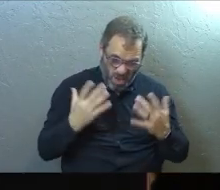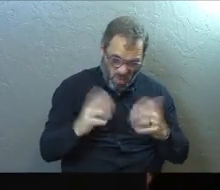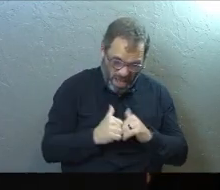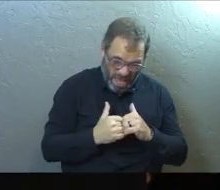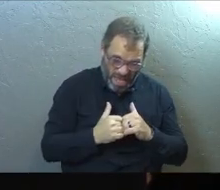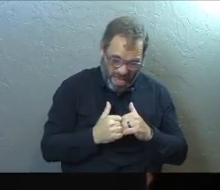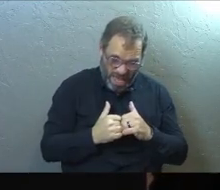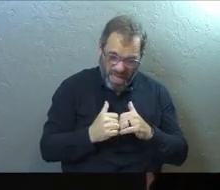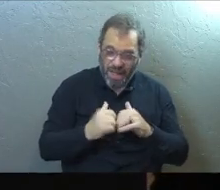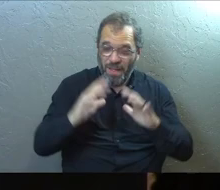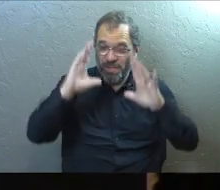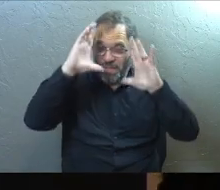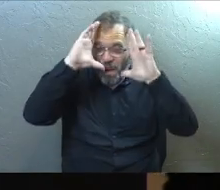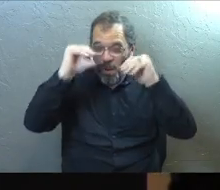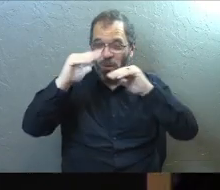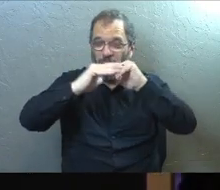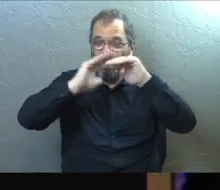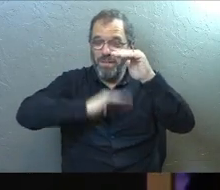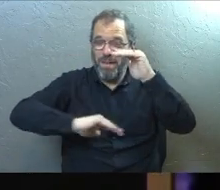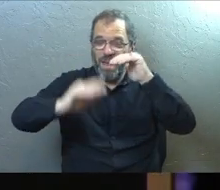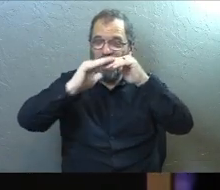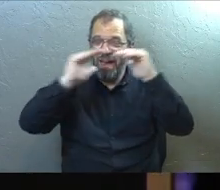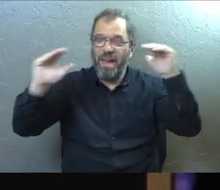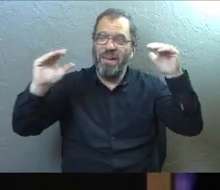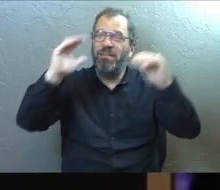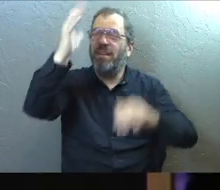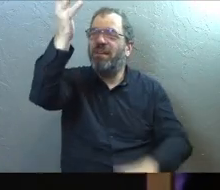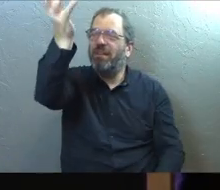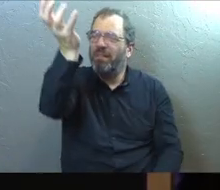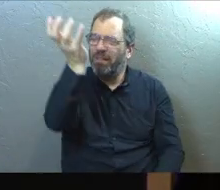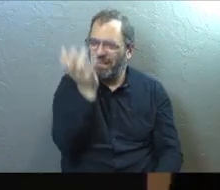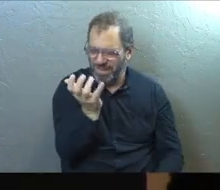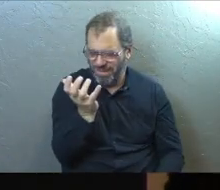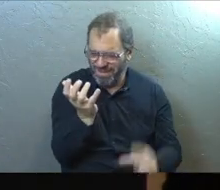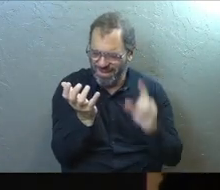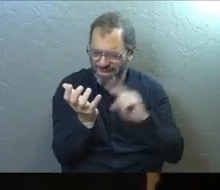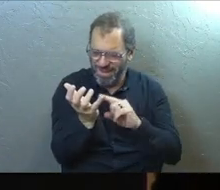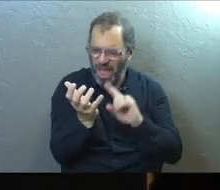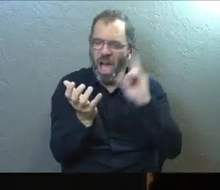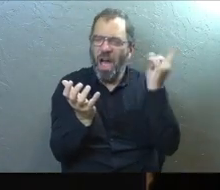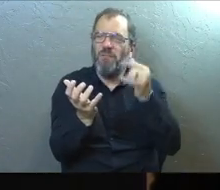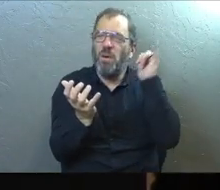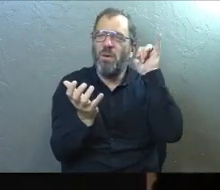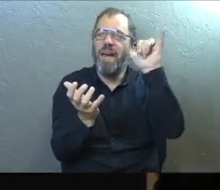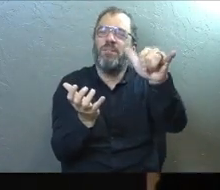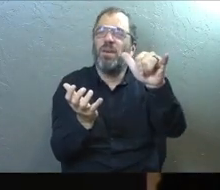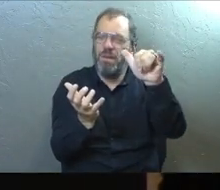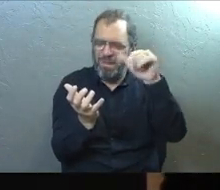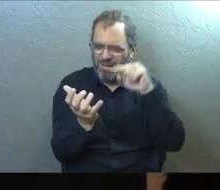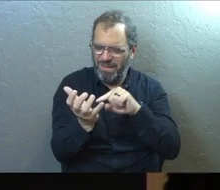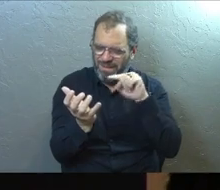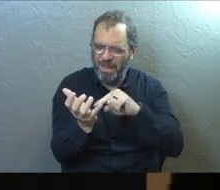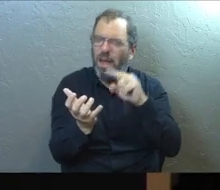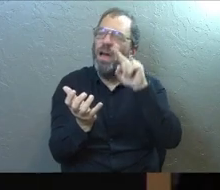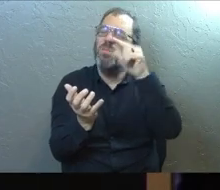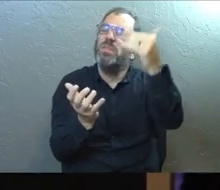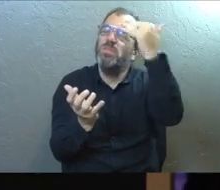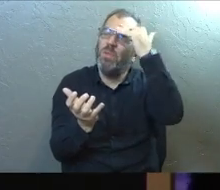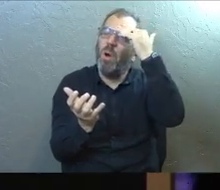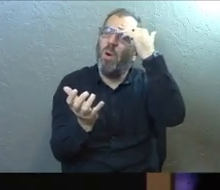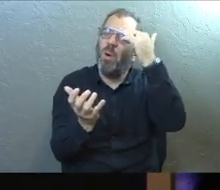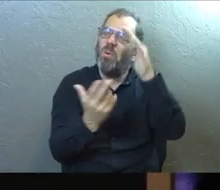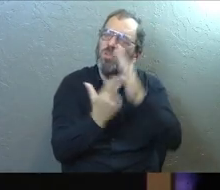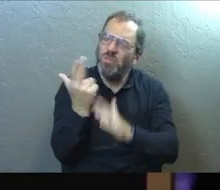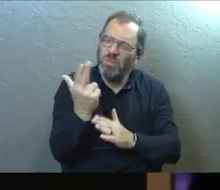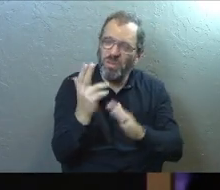is that we have the hope of heaven. We have the hope of eternity with you. We know the truth